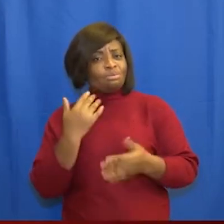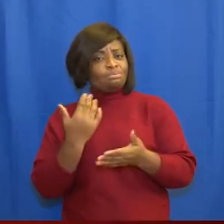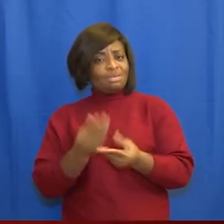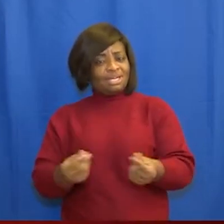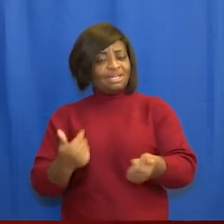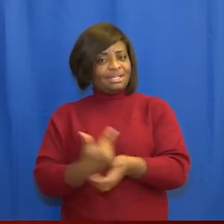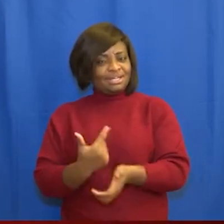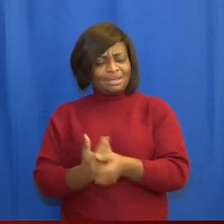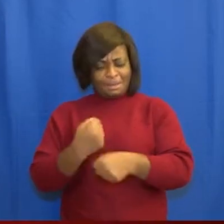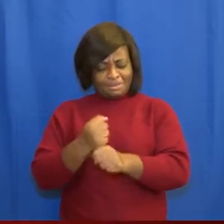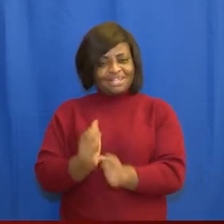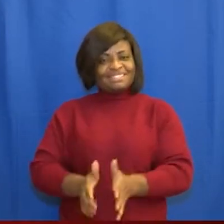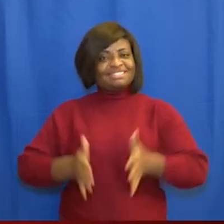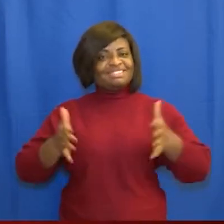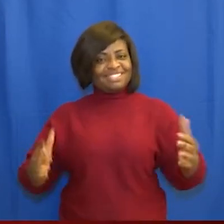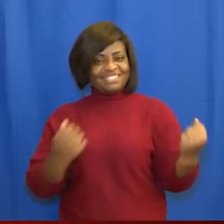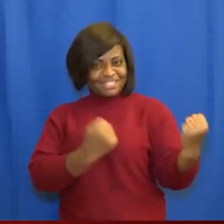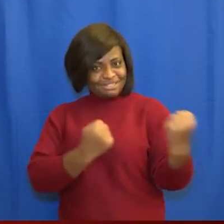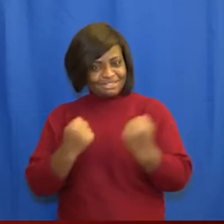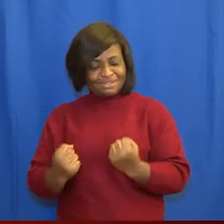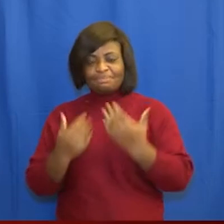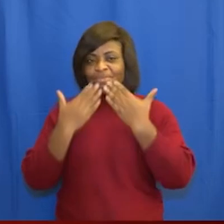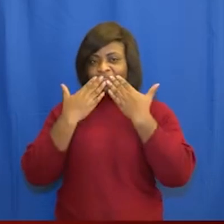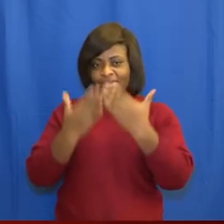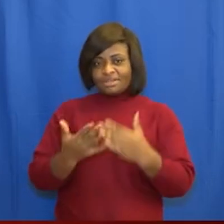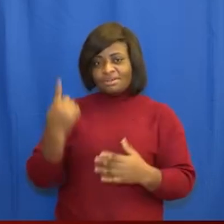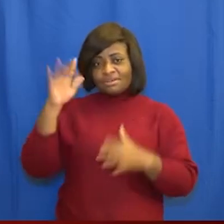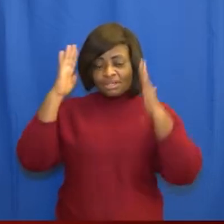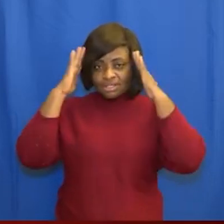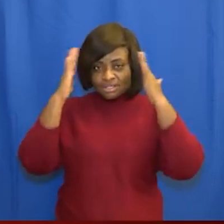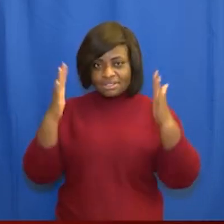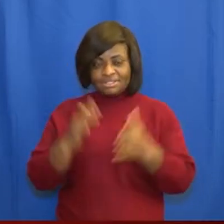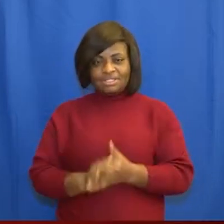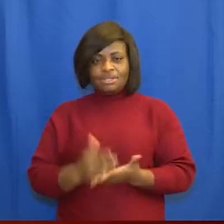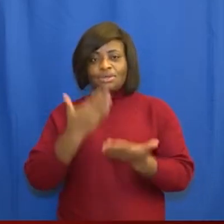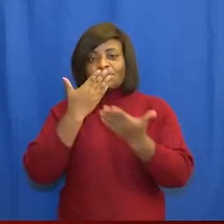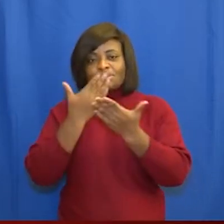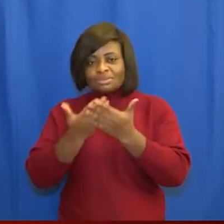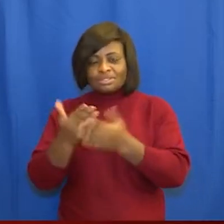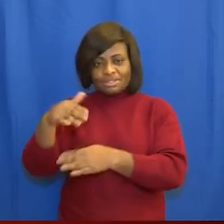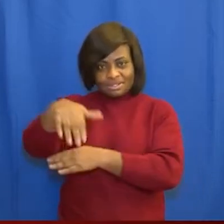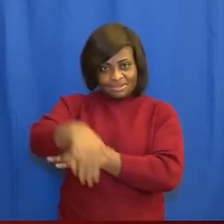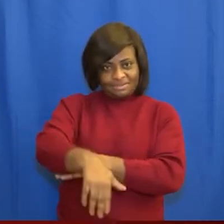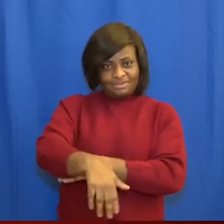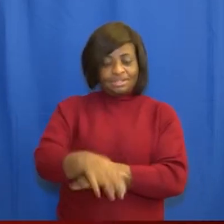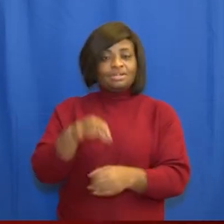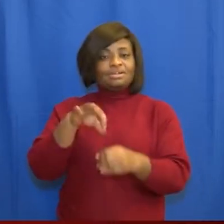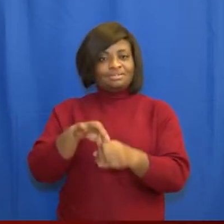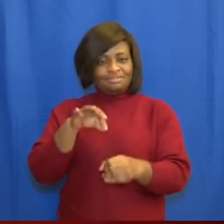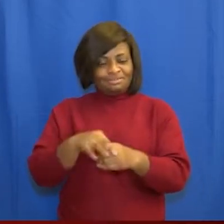great and strong thank you for your attention have a good evening and vote